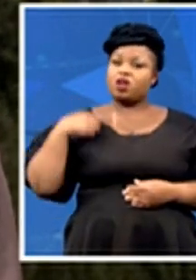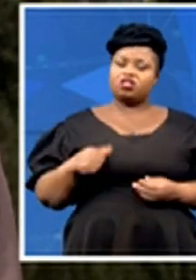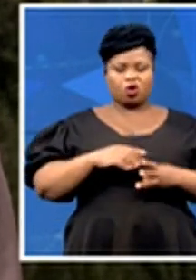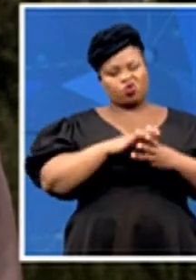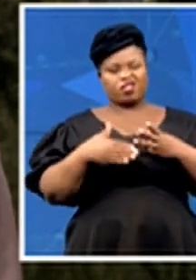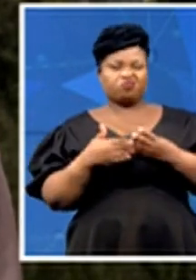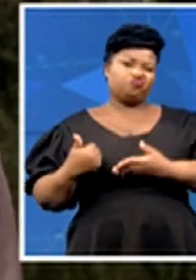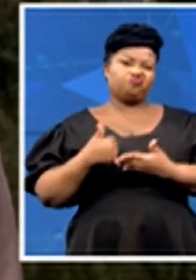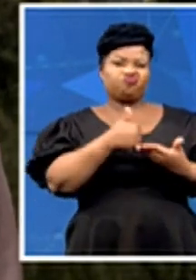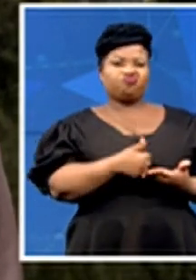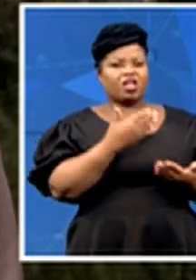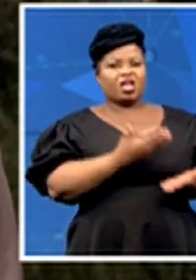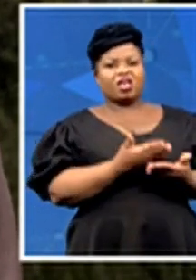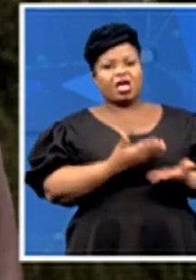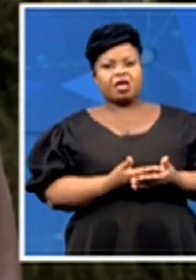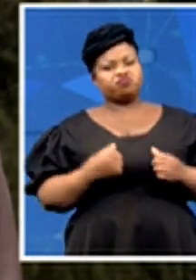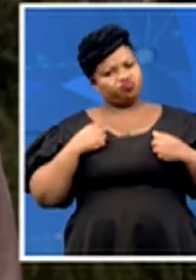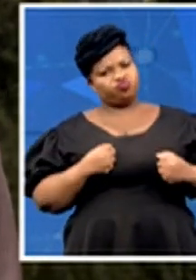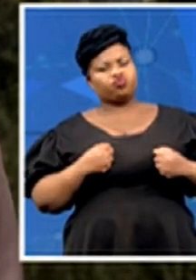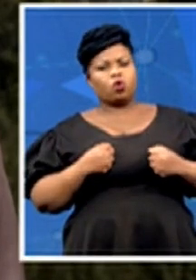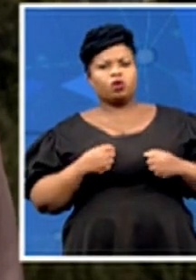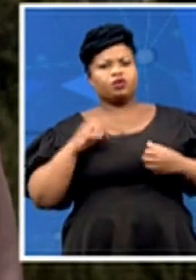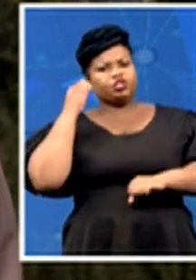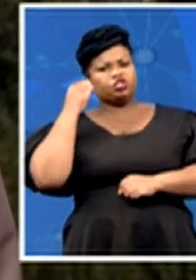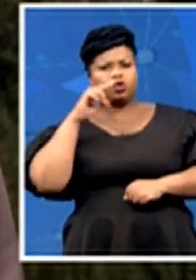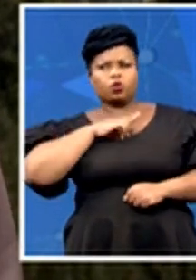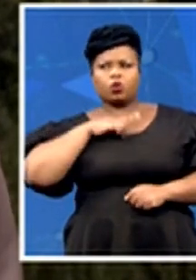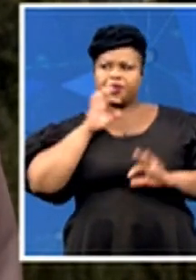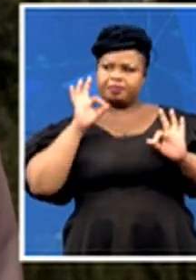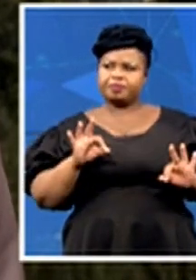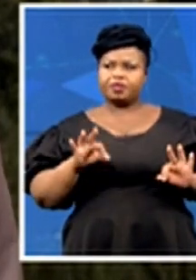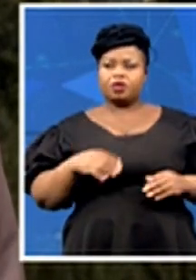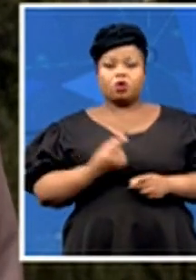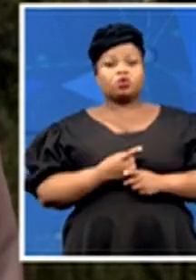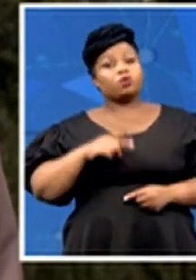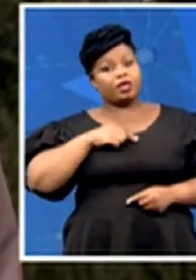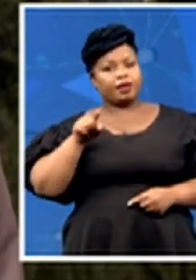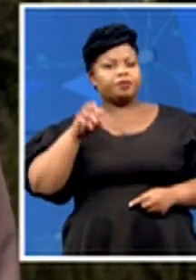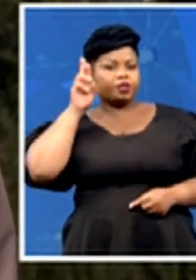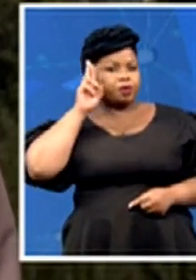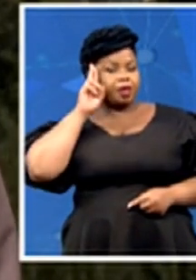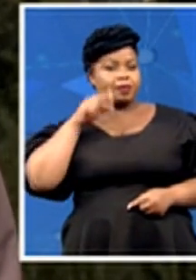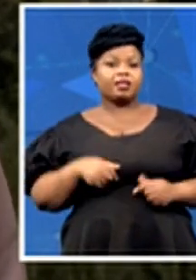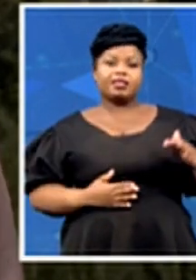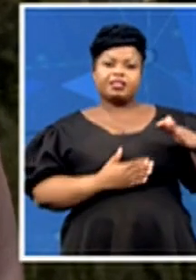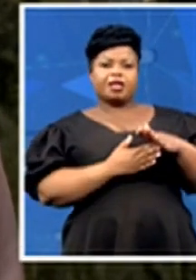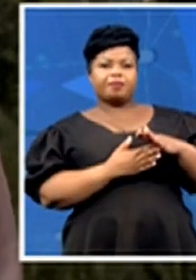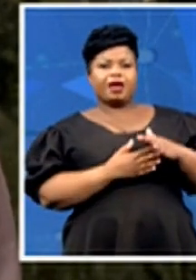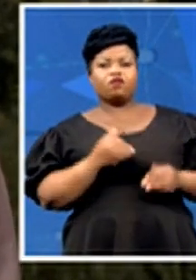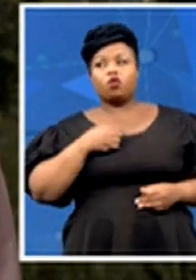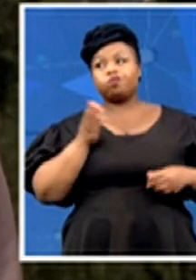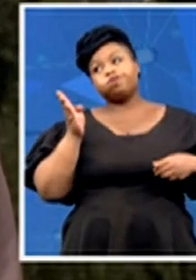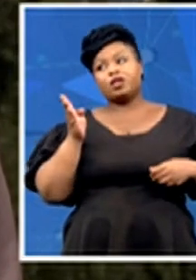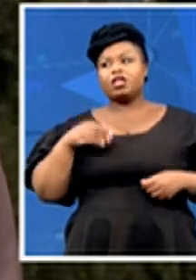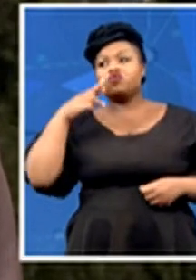strong industries in all three but you've got to remember at the same time the taliban in russia remain a terrorist extremist